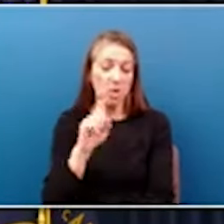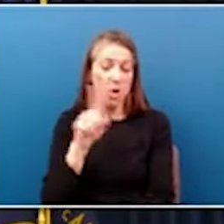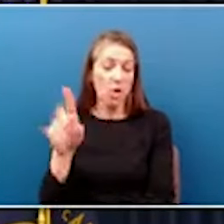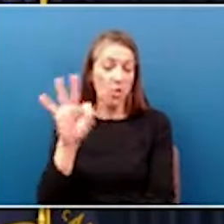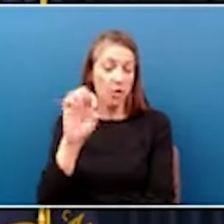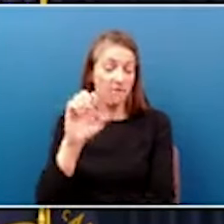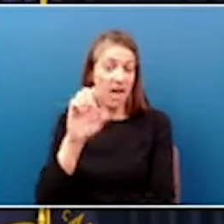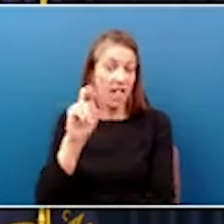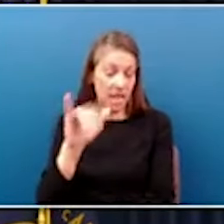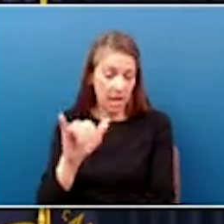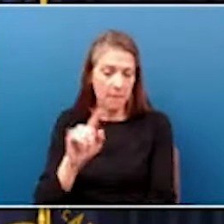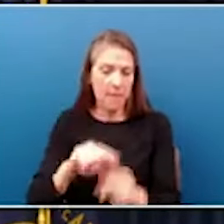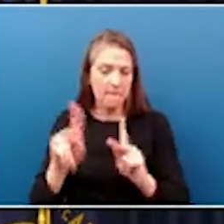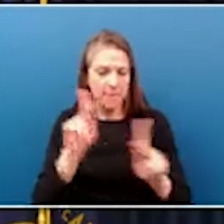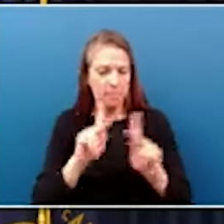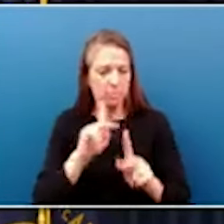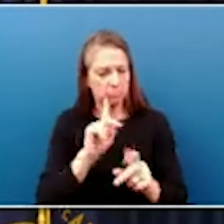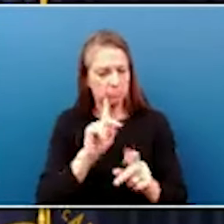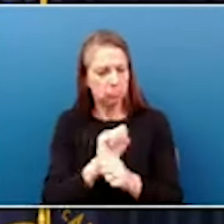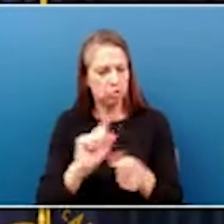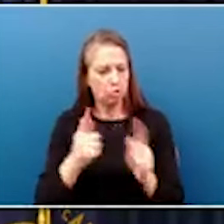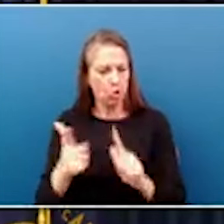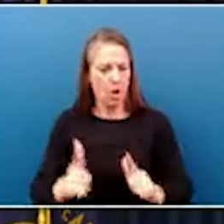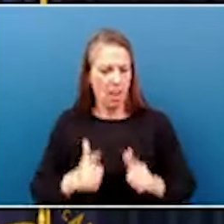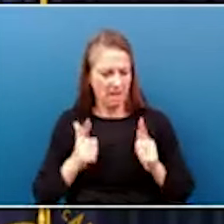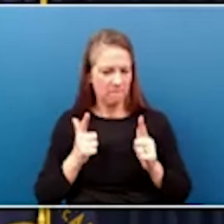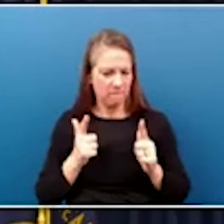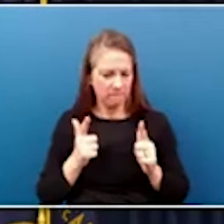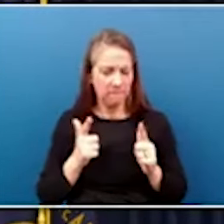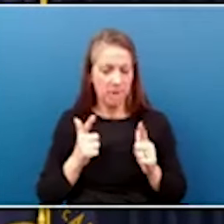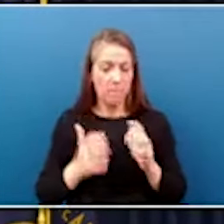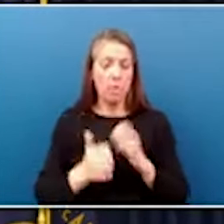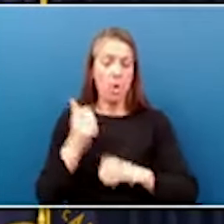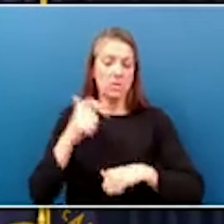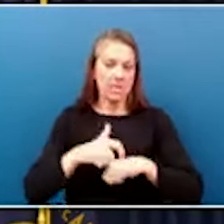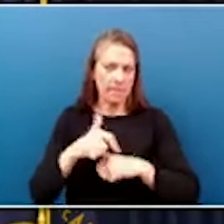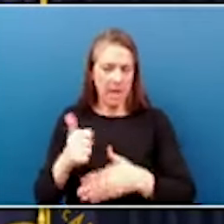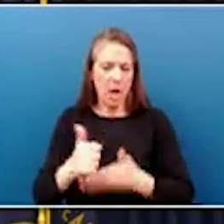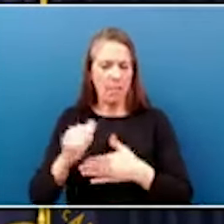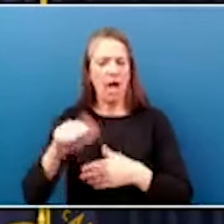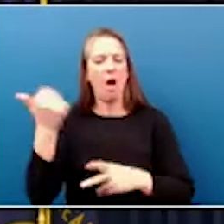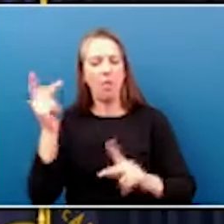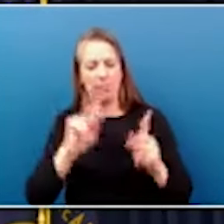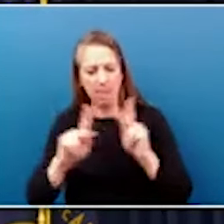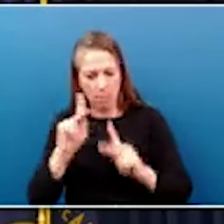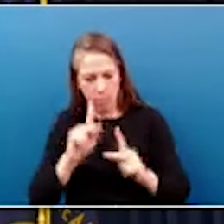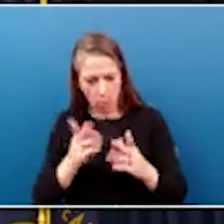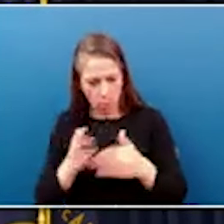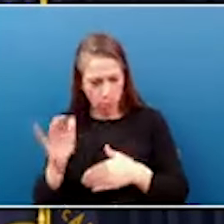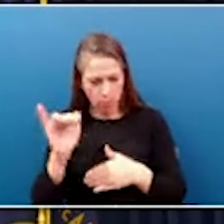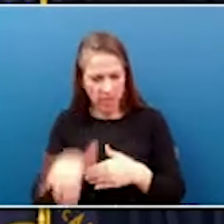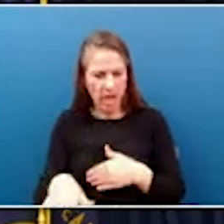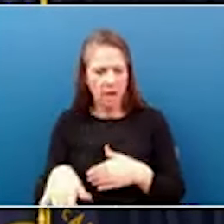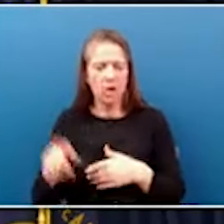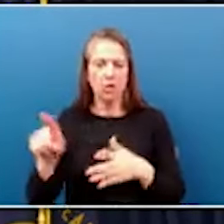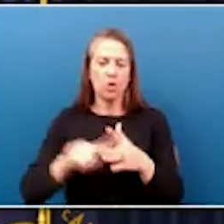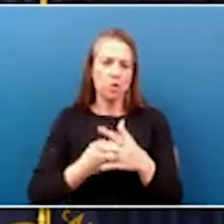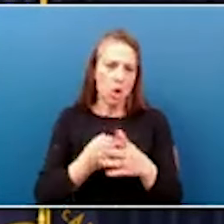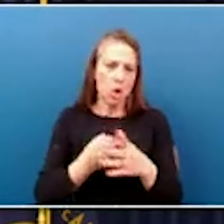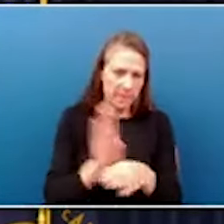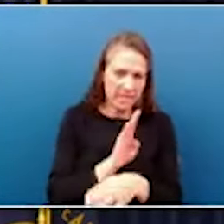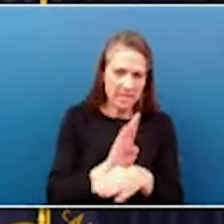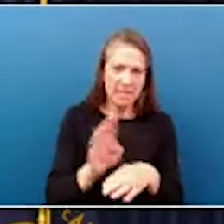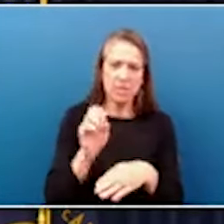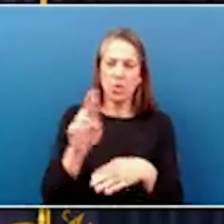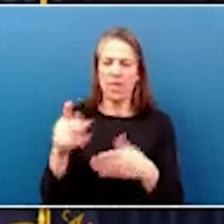have definitely turned their life around and most of the time are helping other people that are going through it or out there starting businesses or have earned the right